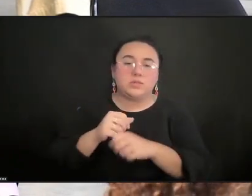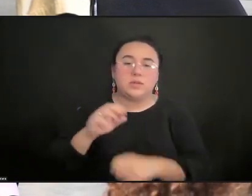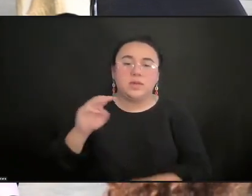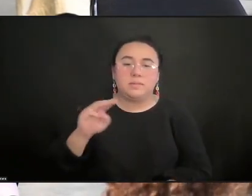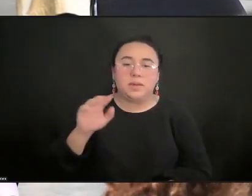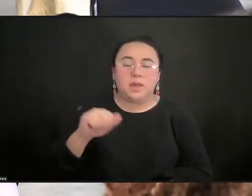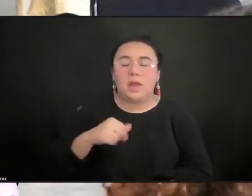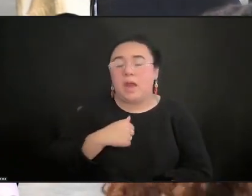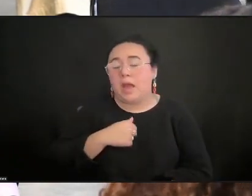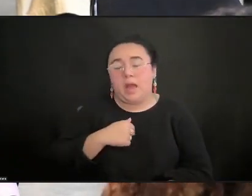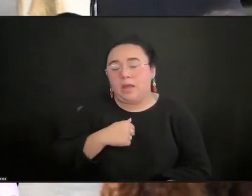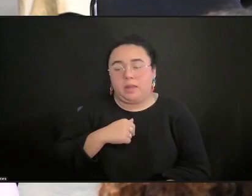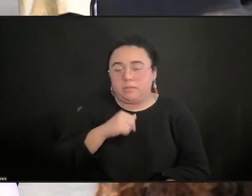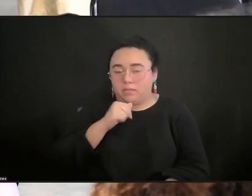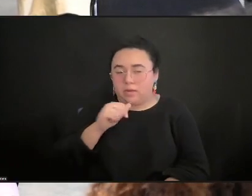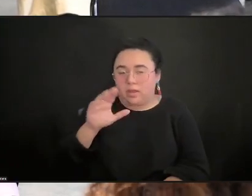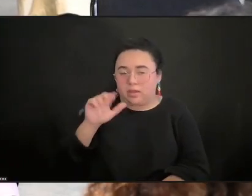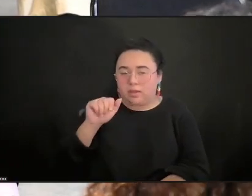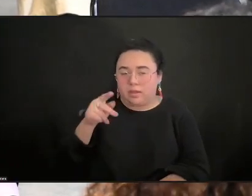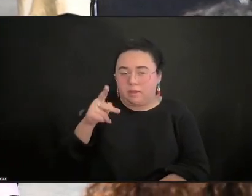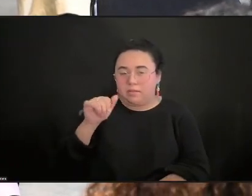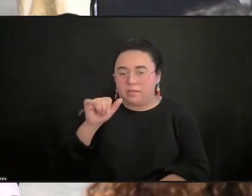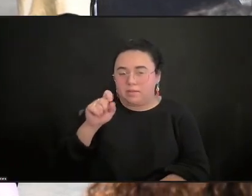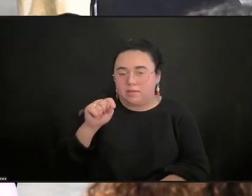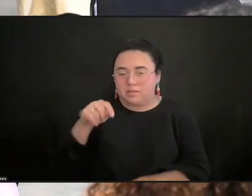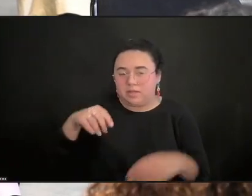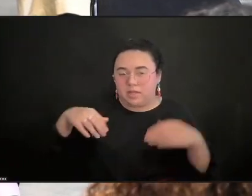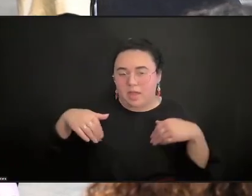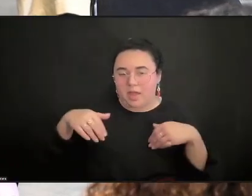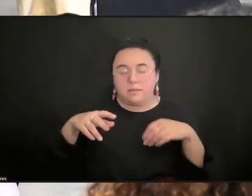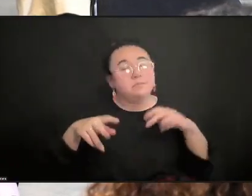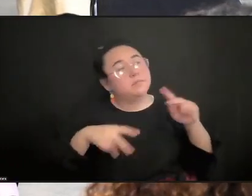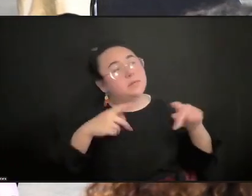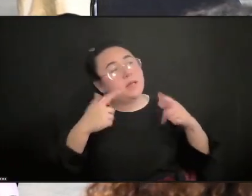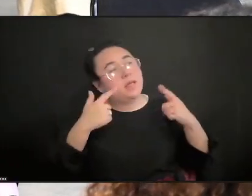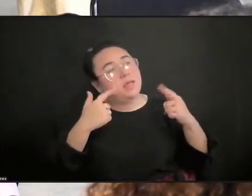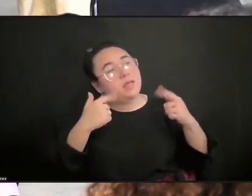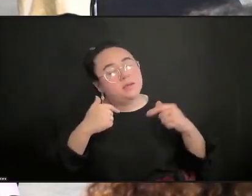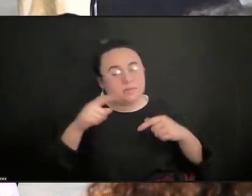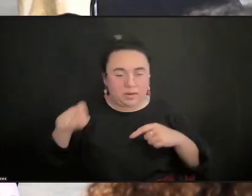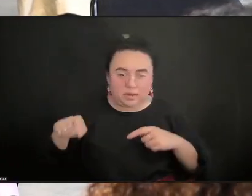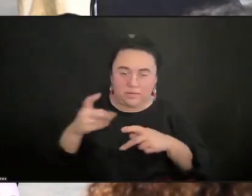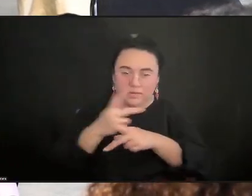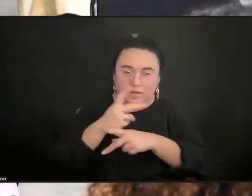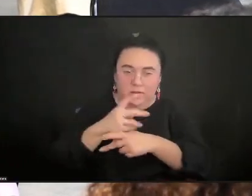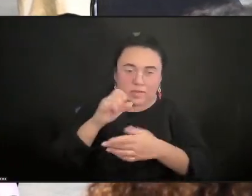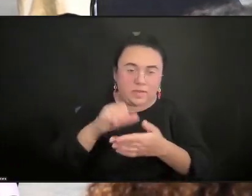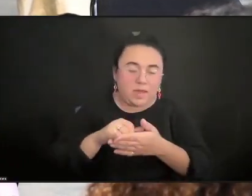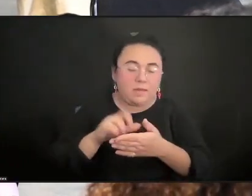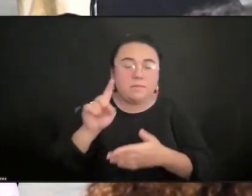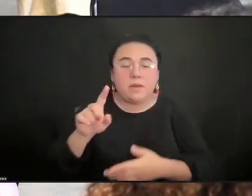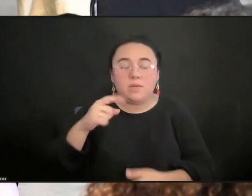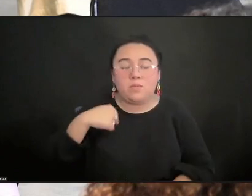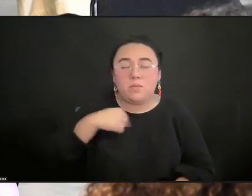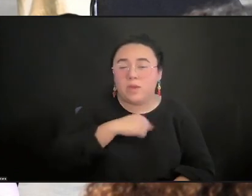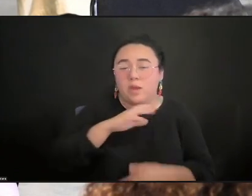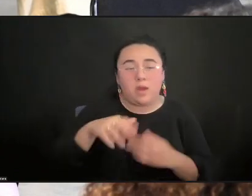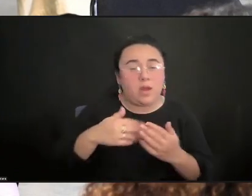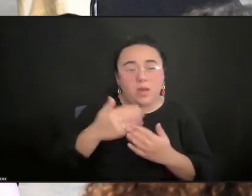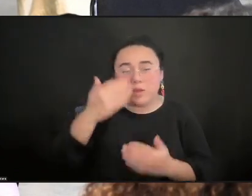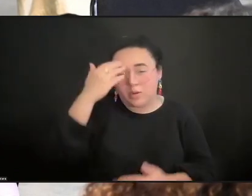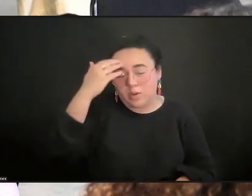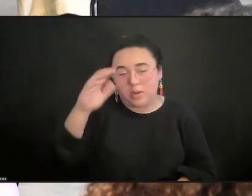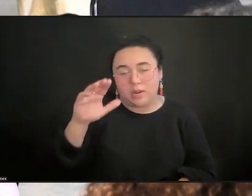it out. But, you know, I think what we all know is that capitalism or business practices